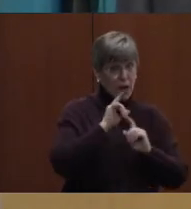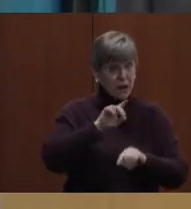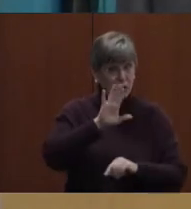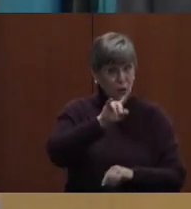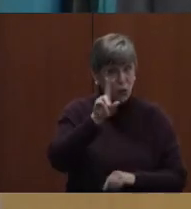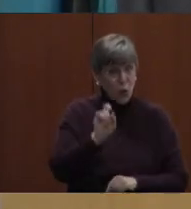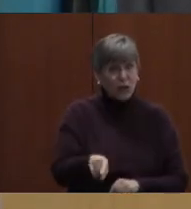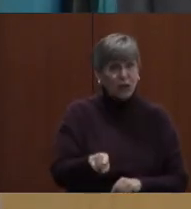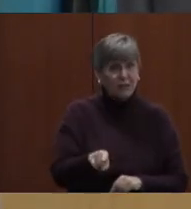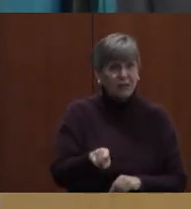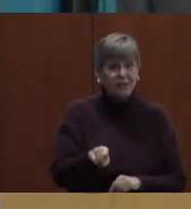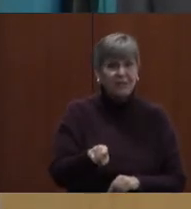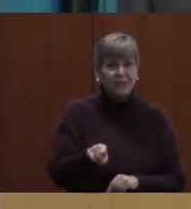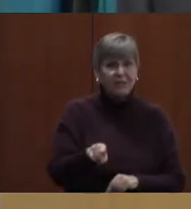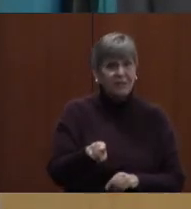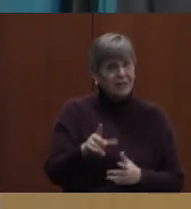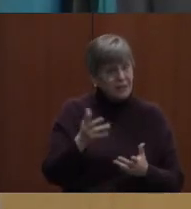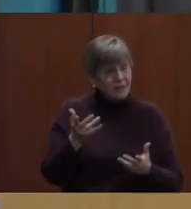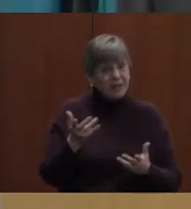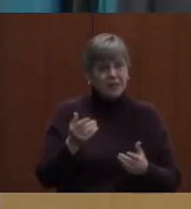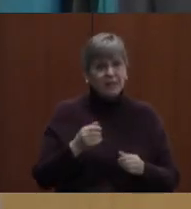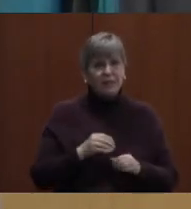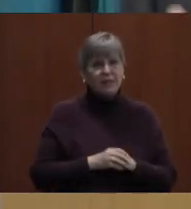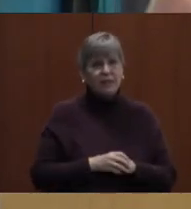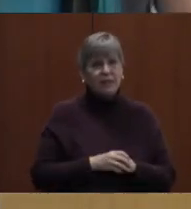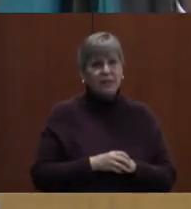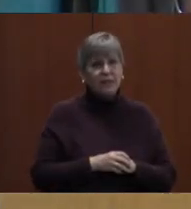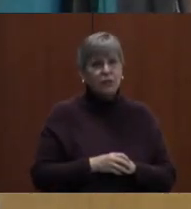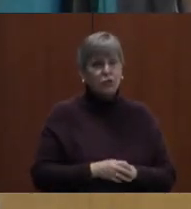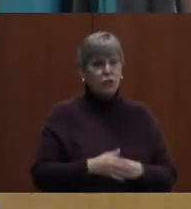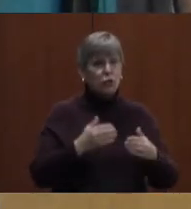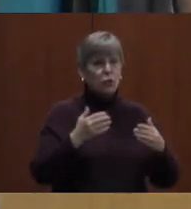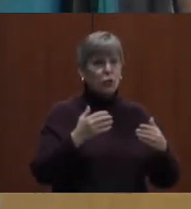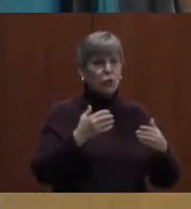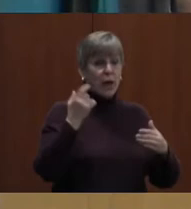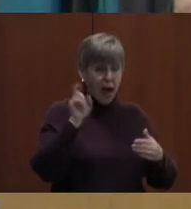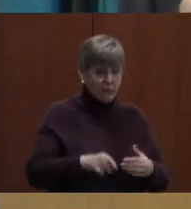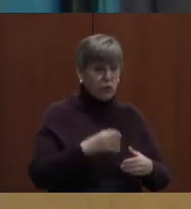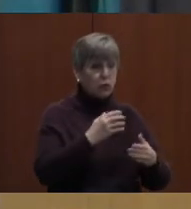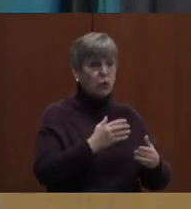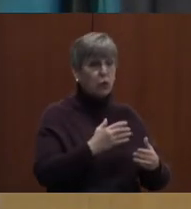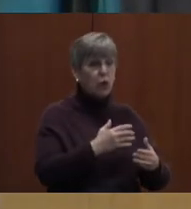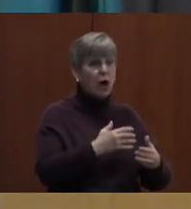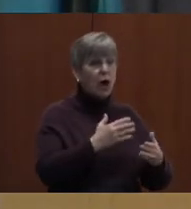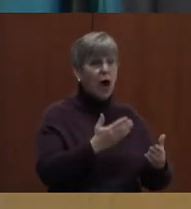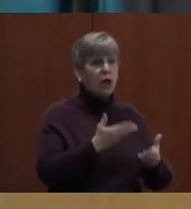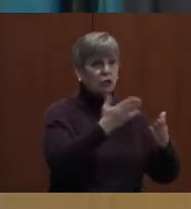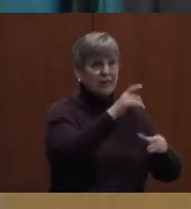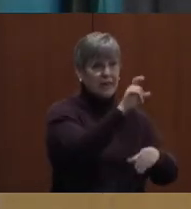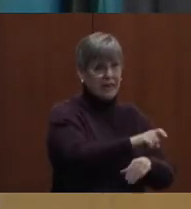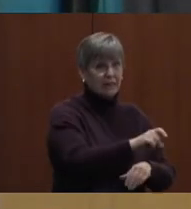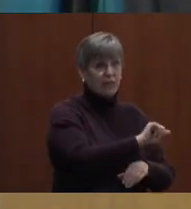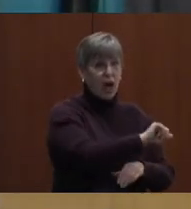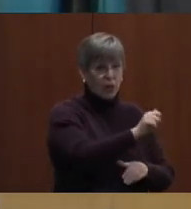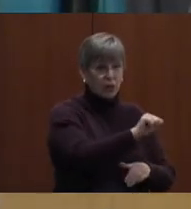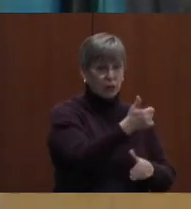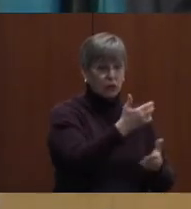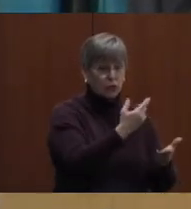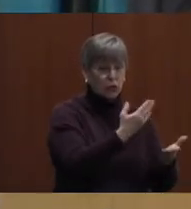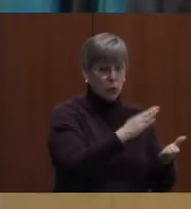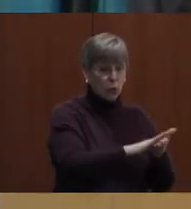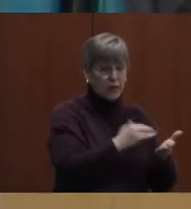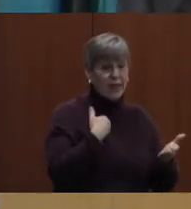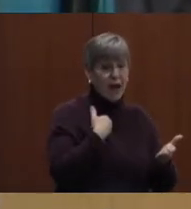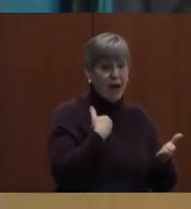is there's probably a need for more counselors to address the needs of the other schools and then have enough staff available then to